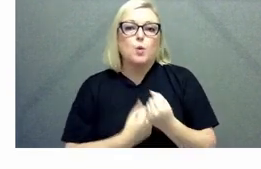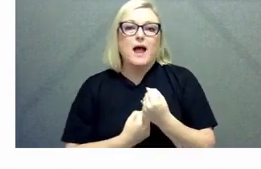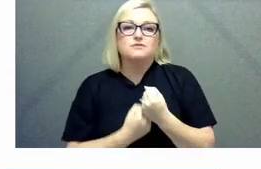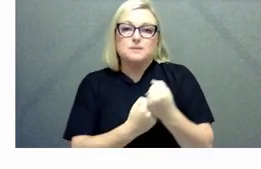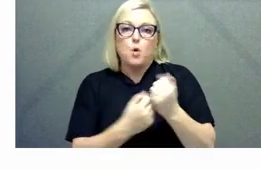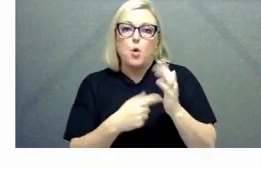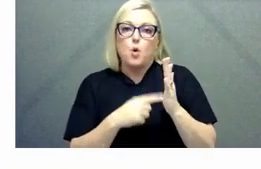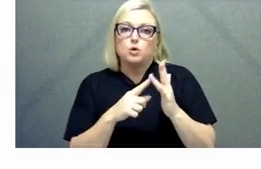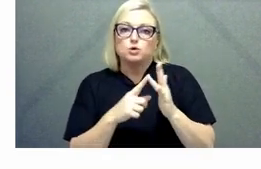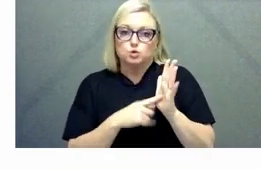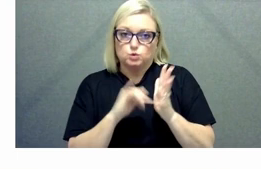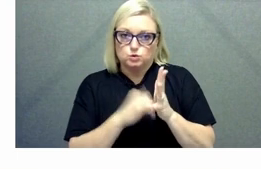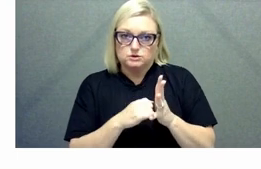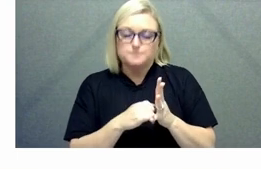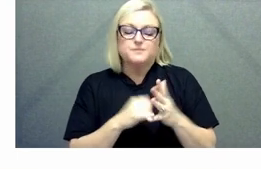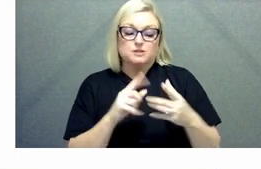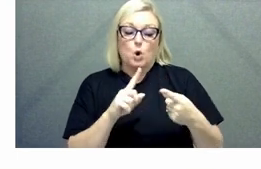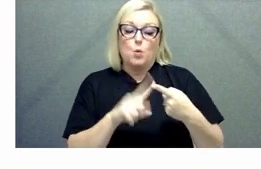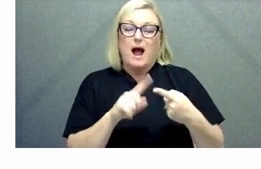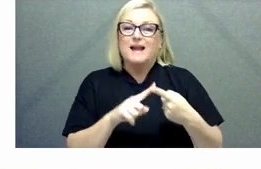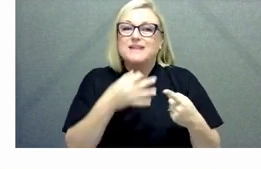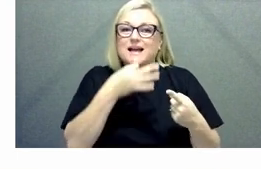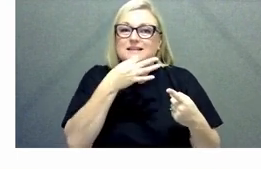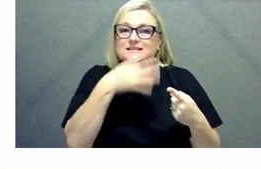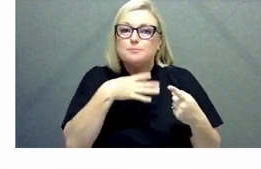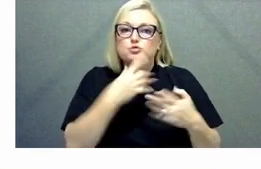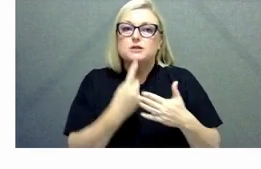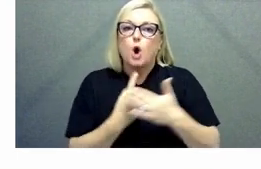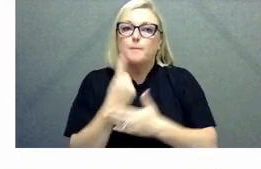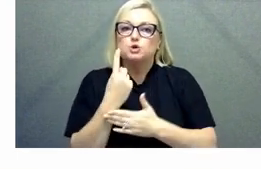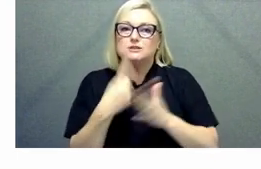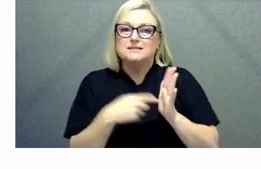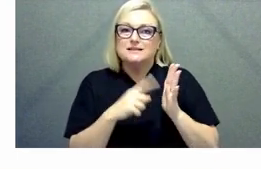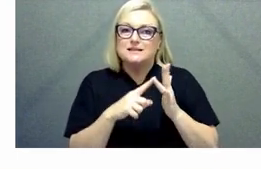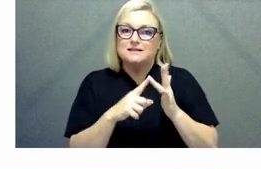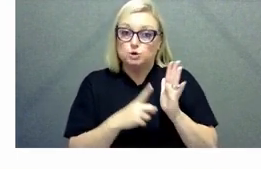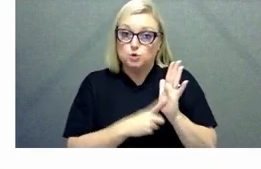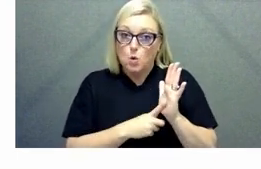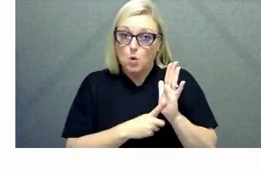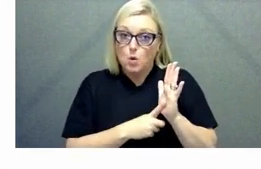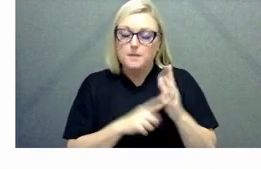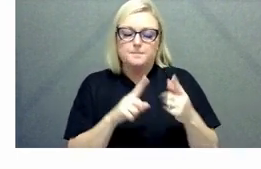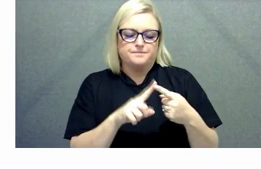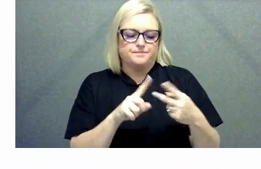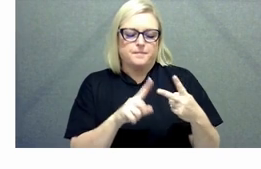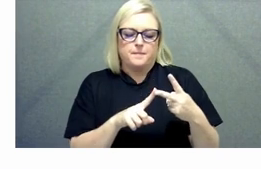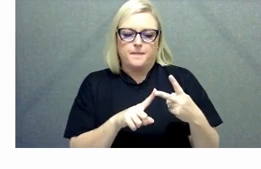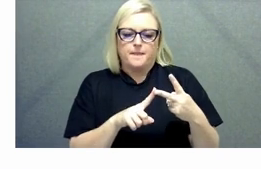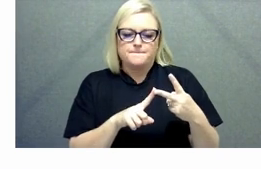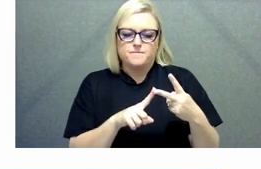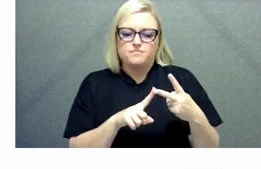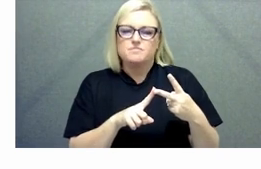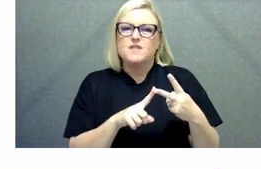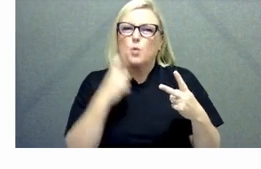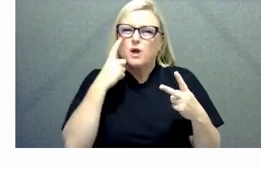there is a temporary opportunities uh tool that that is meant to help with this we're trying to ease i guess some of the paperwork